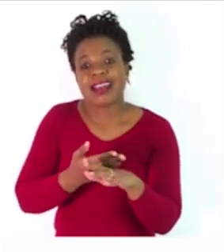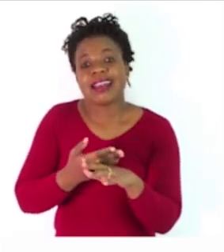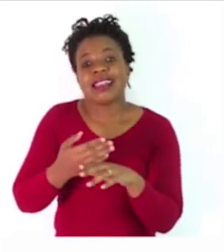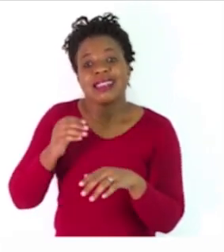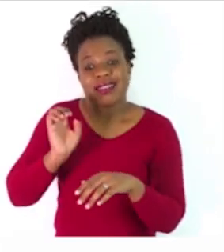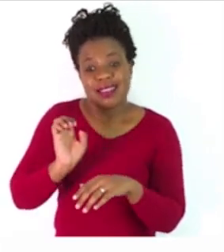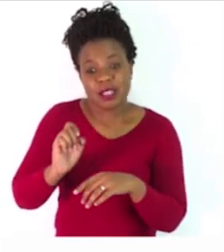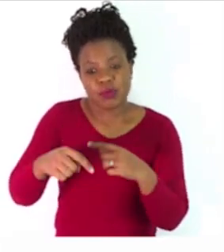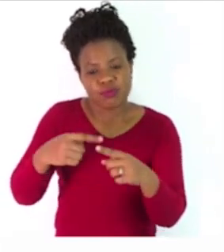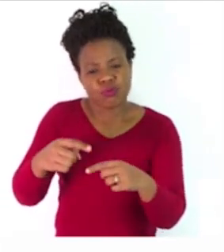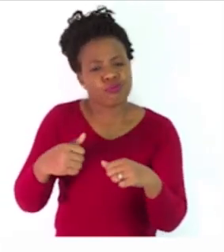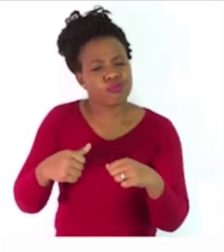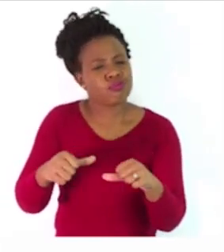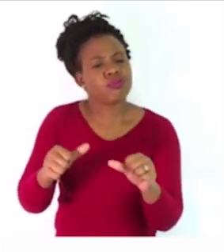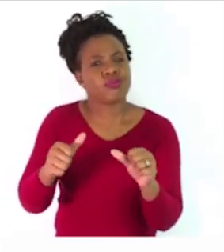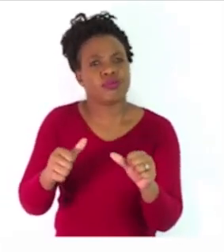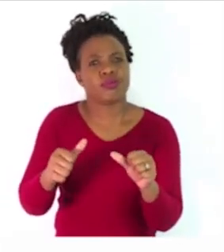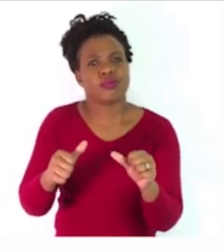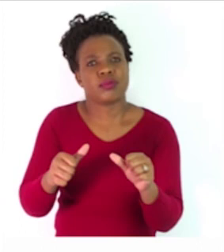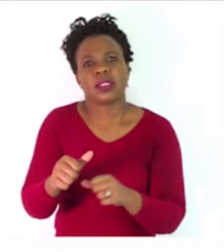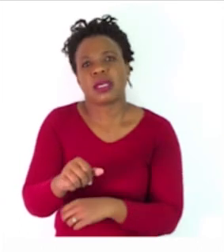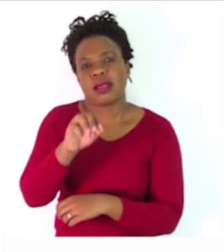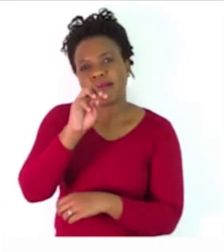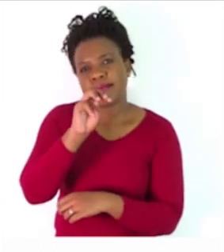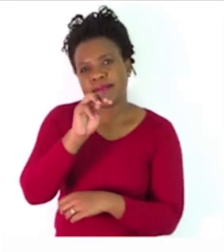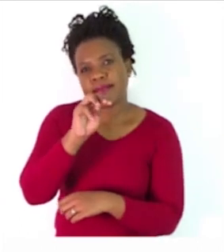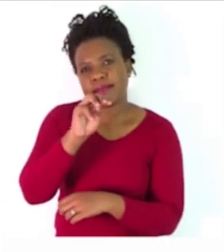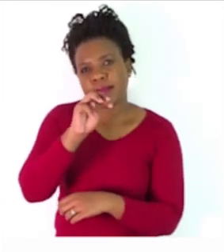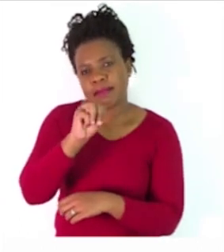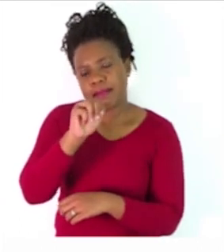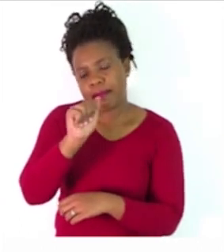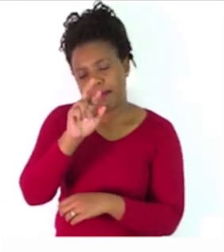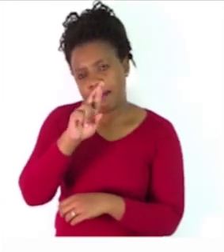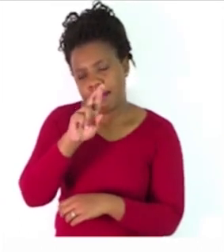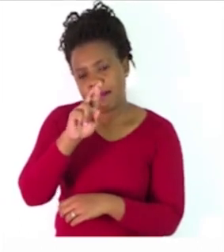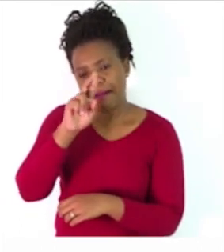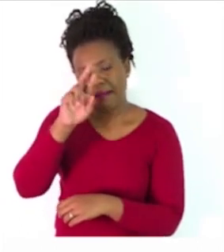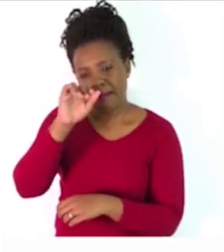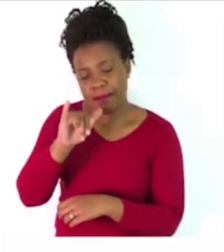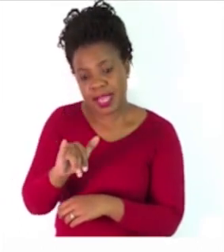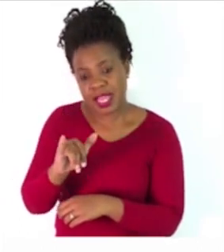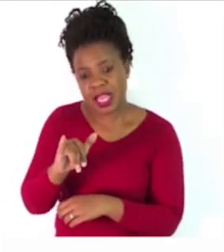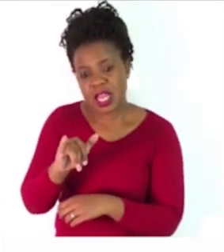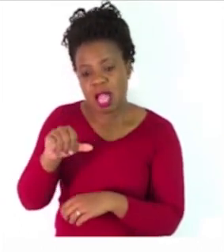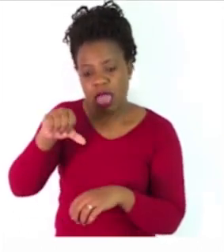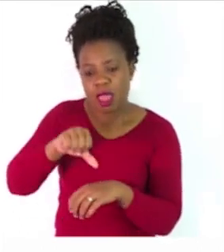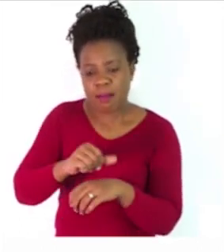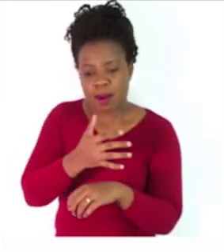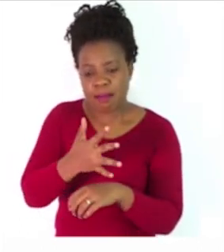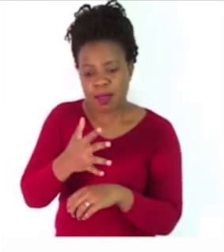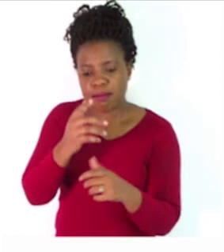A, V, spilled the milk on her dress. Right. So that was the